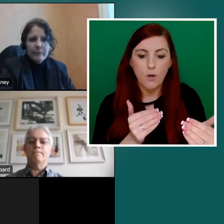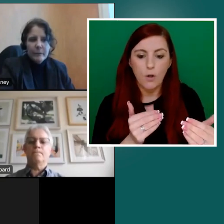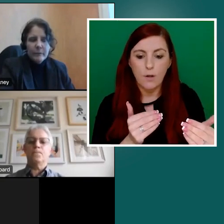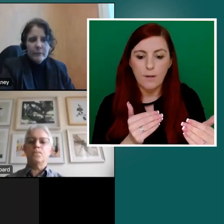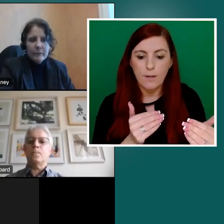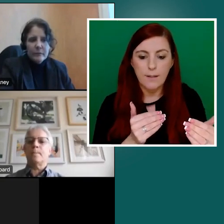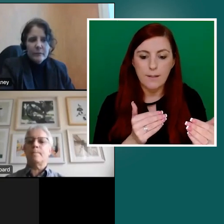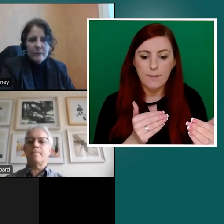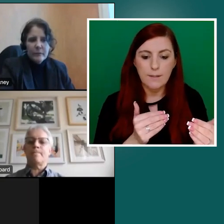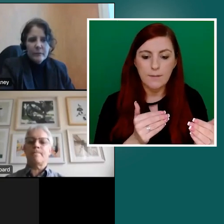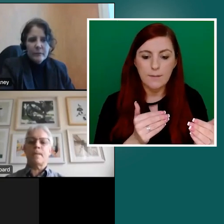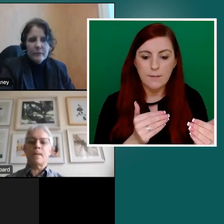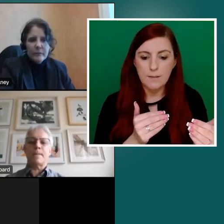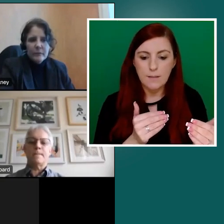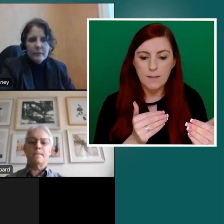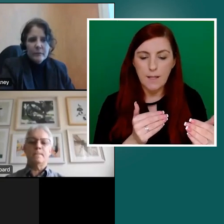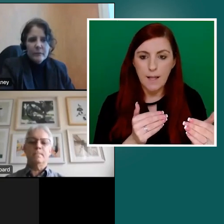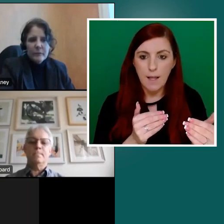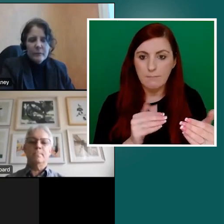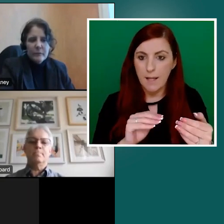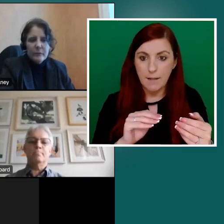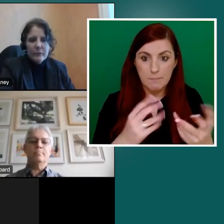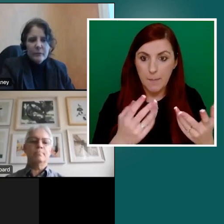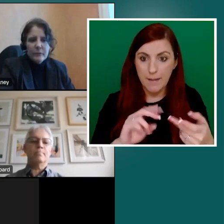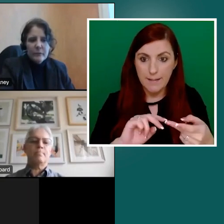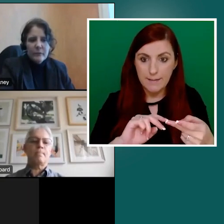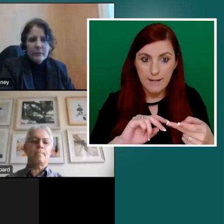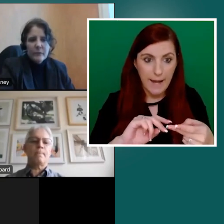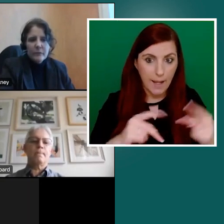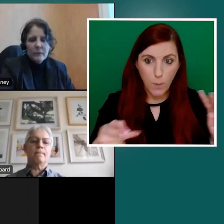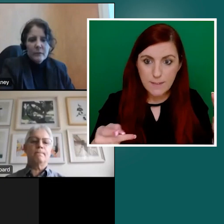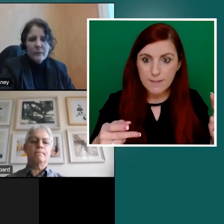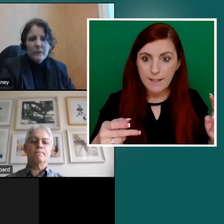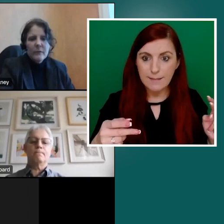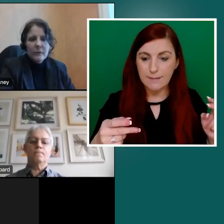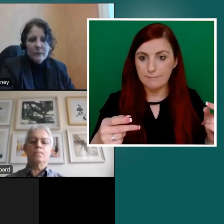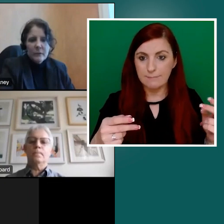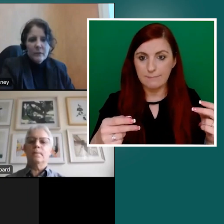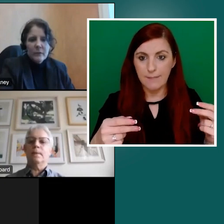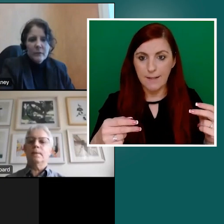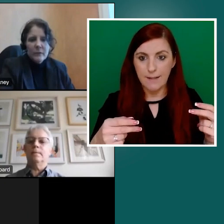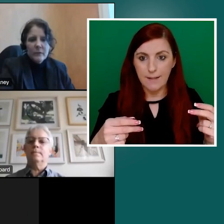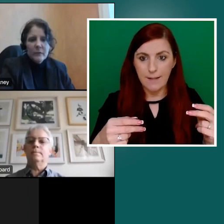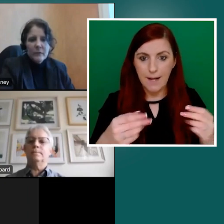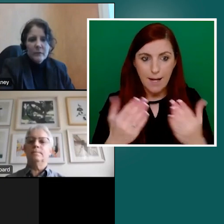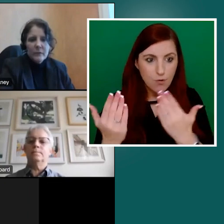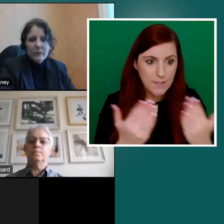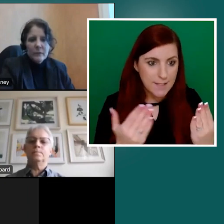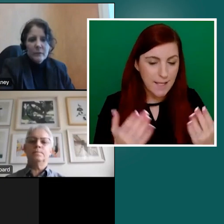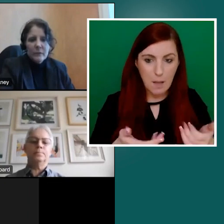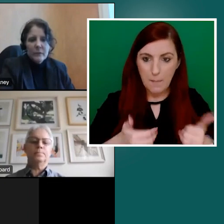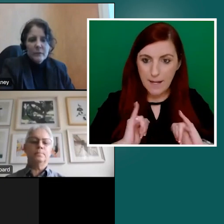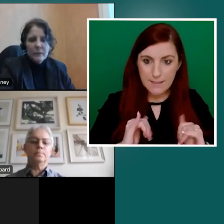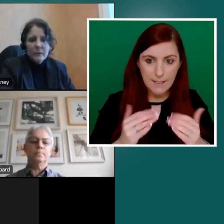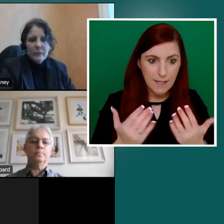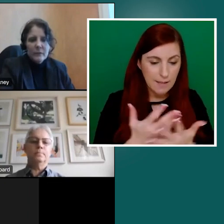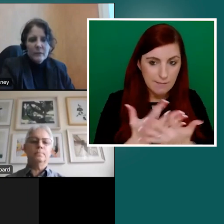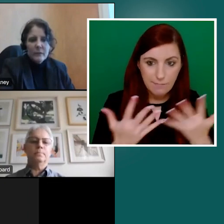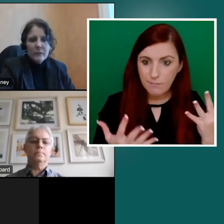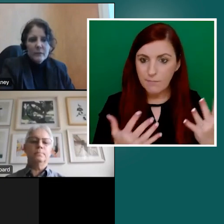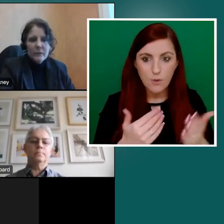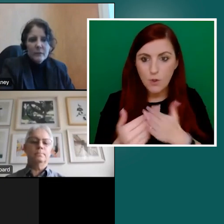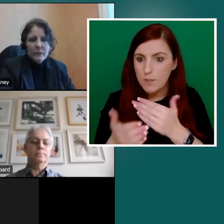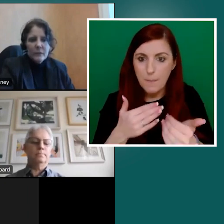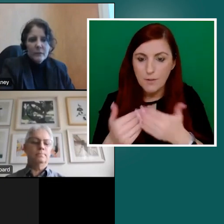linguistic literacy or digital literacy, their bodily ability, that everybody can access it. And that is